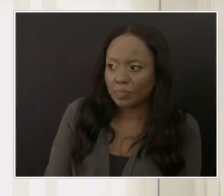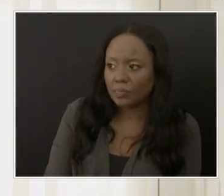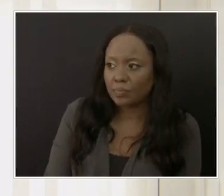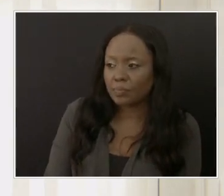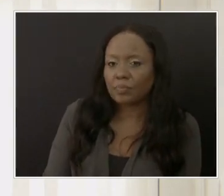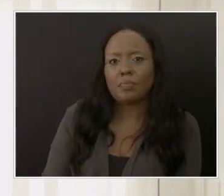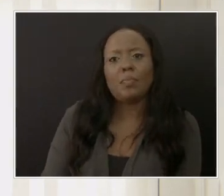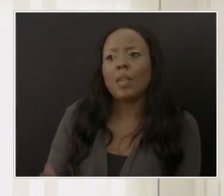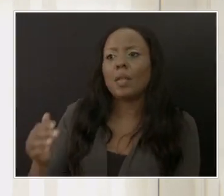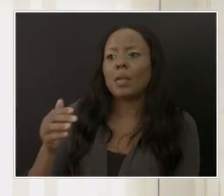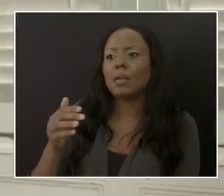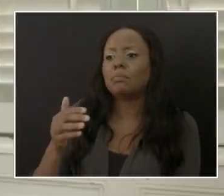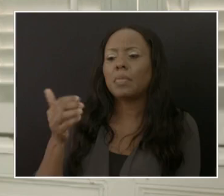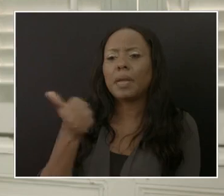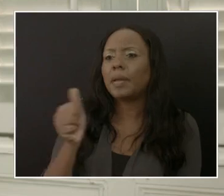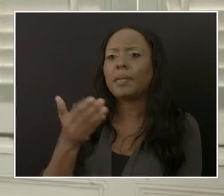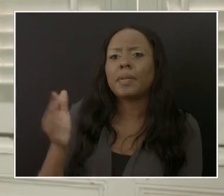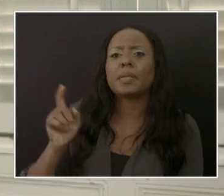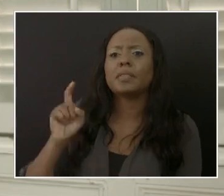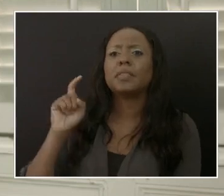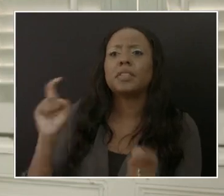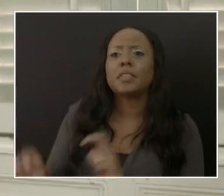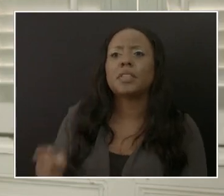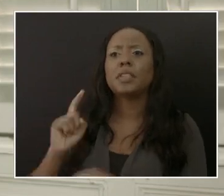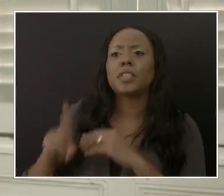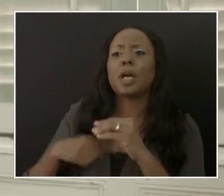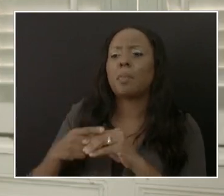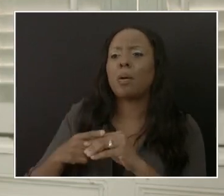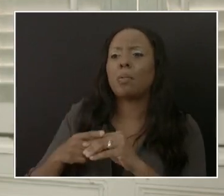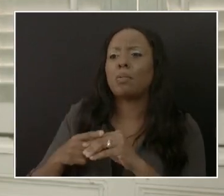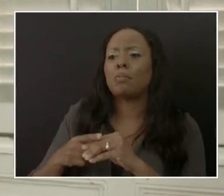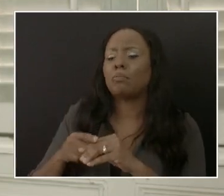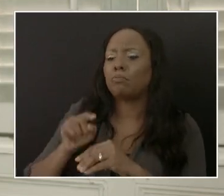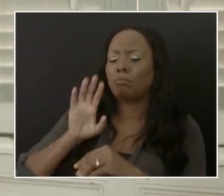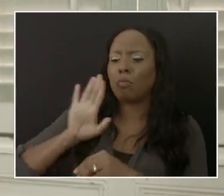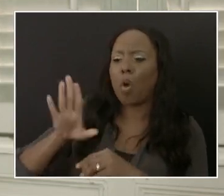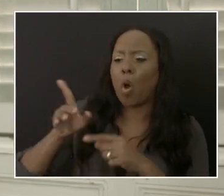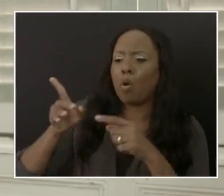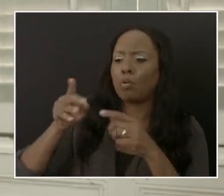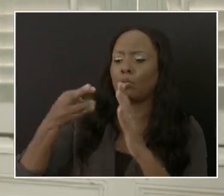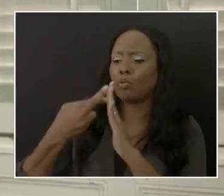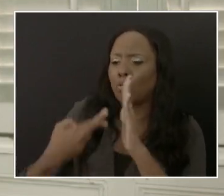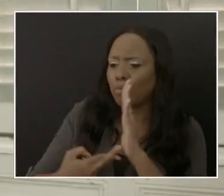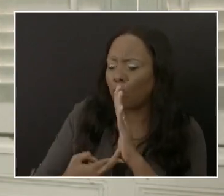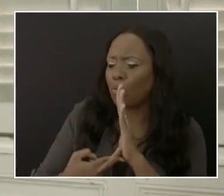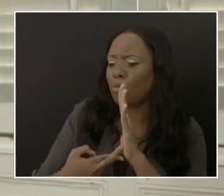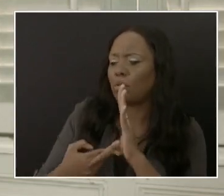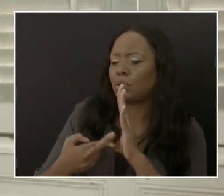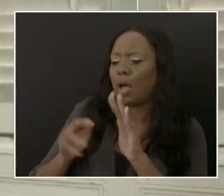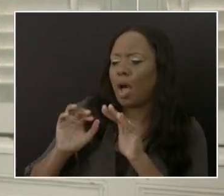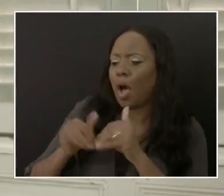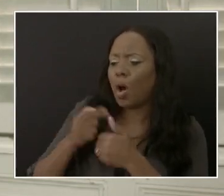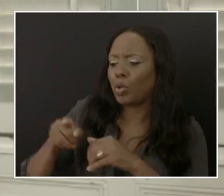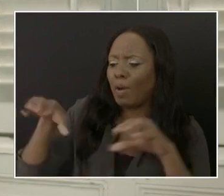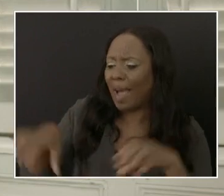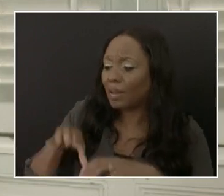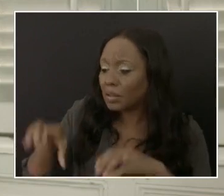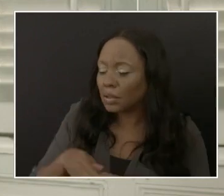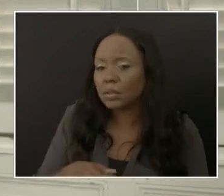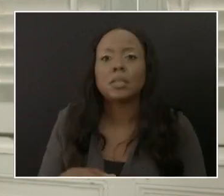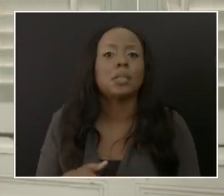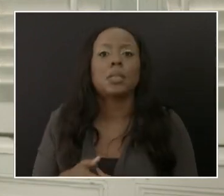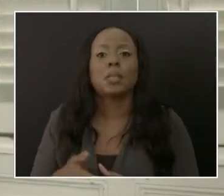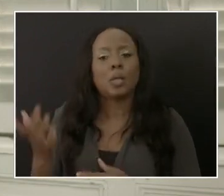months? I would think that we have a more informed way of